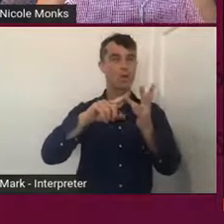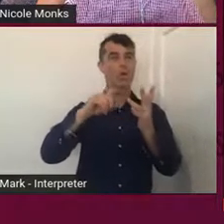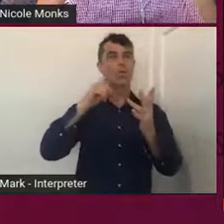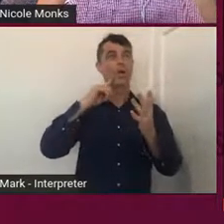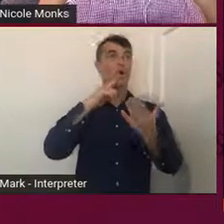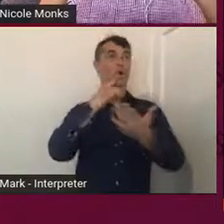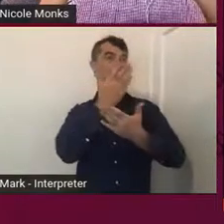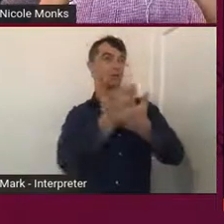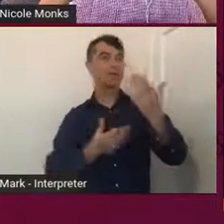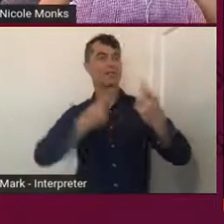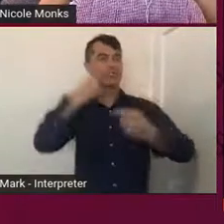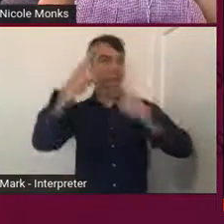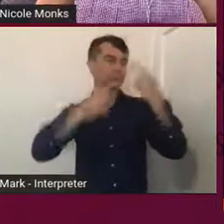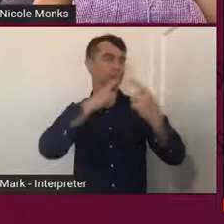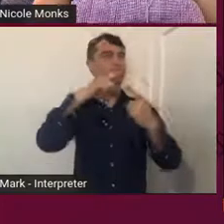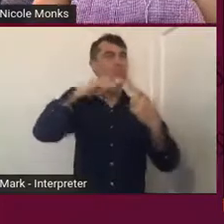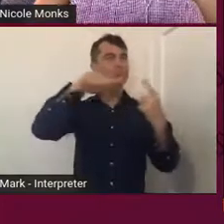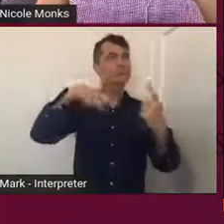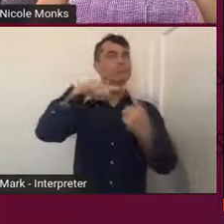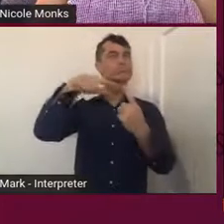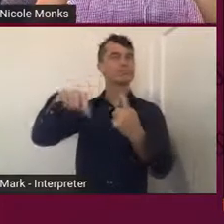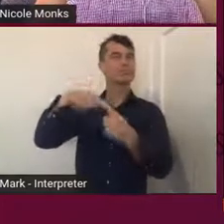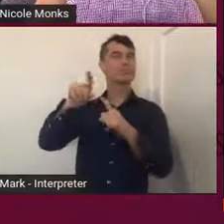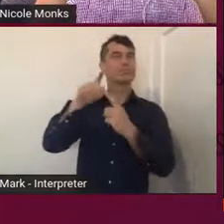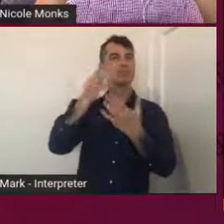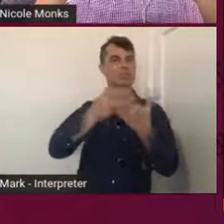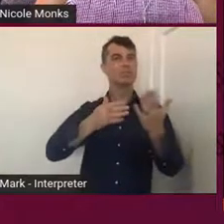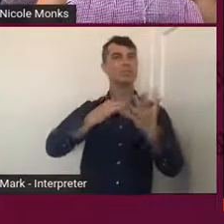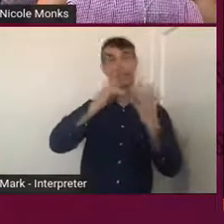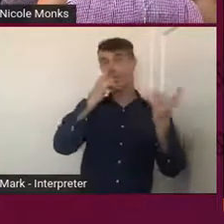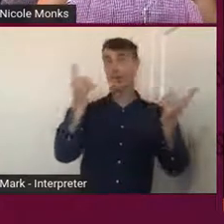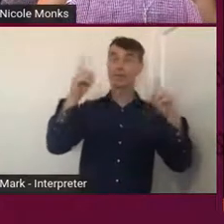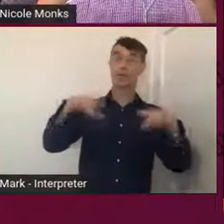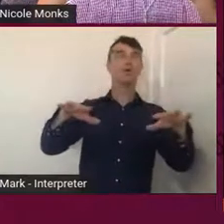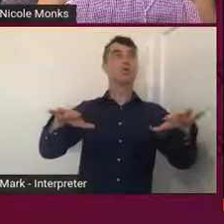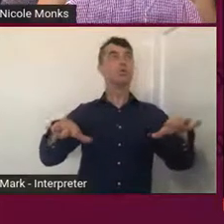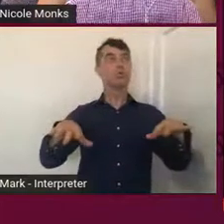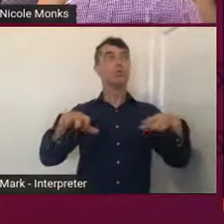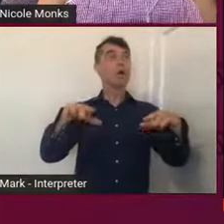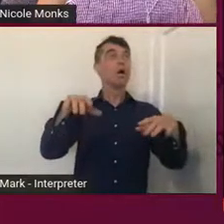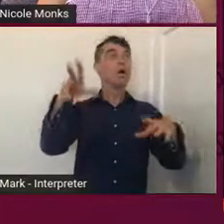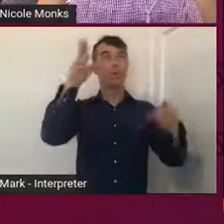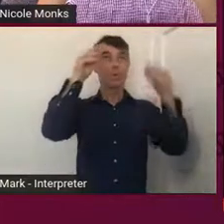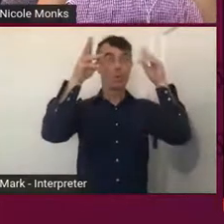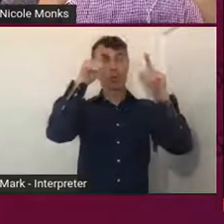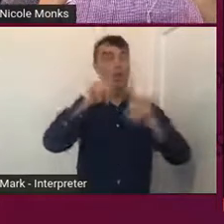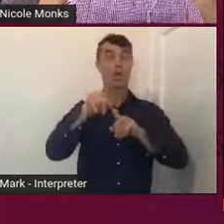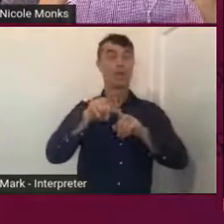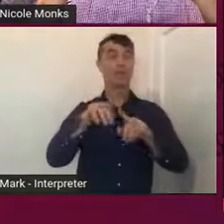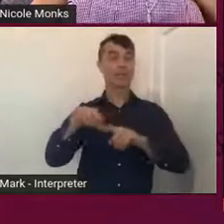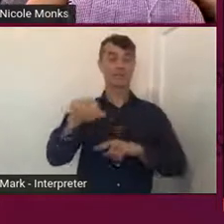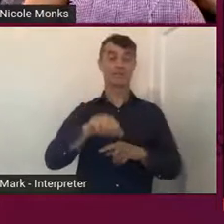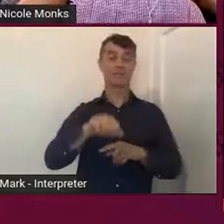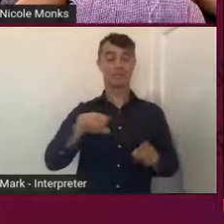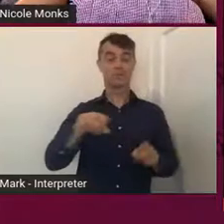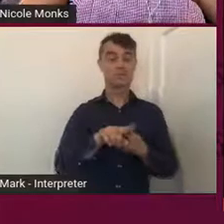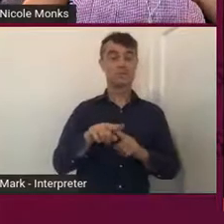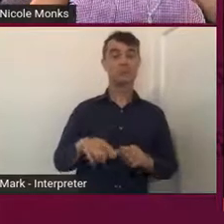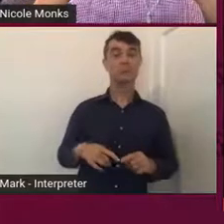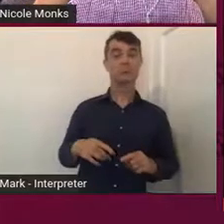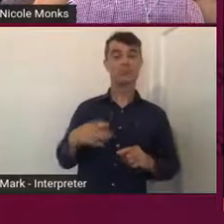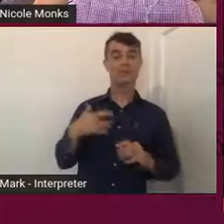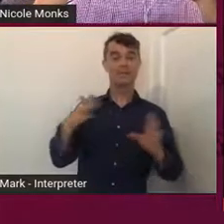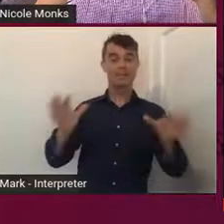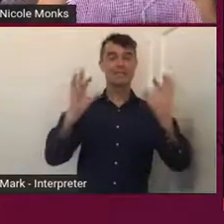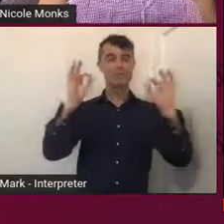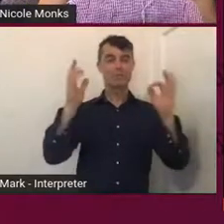yeah, just gain a bit of knowledge when they came down to the space as well. Yeah, and we had a special song